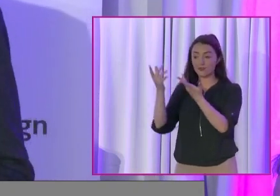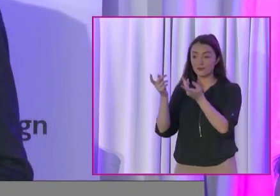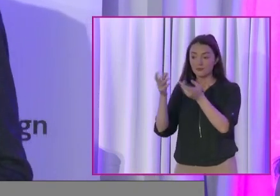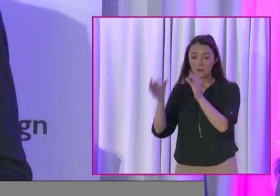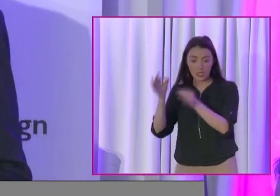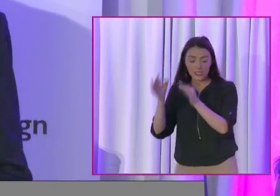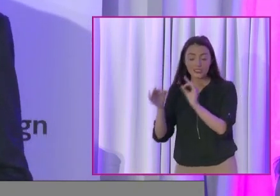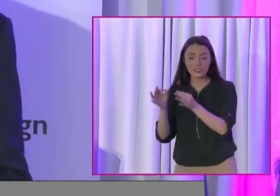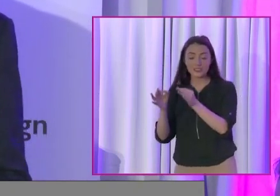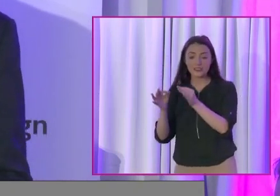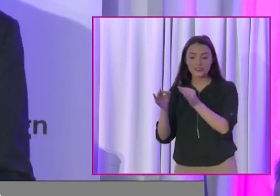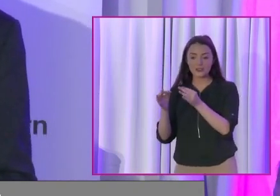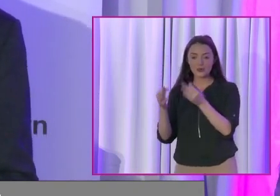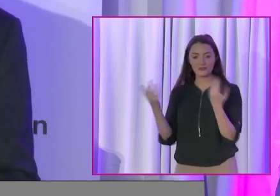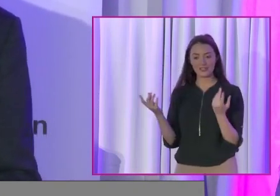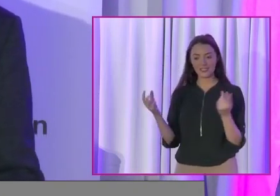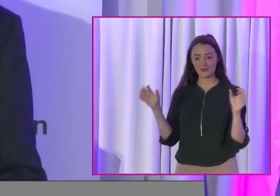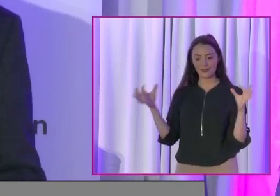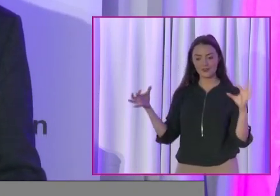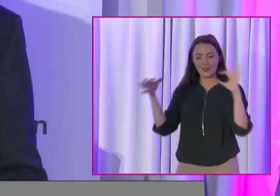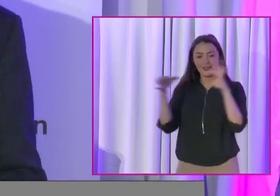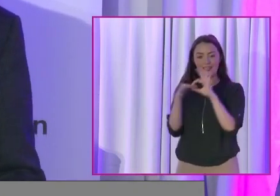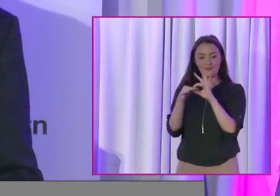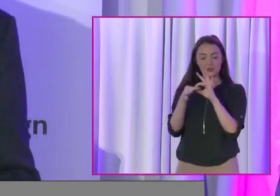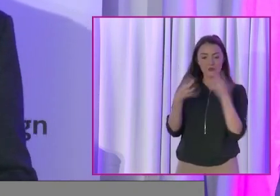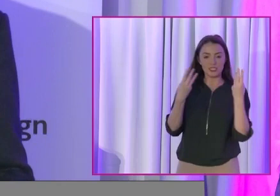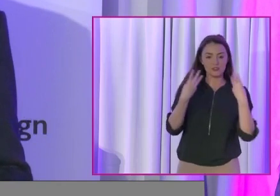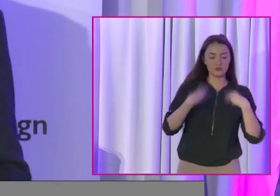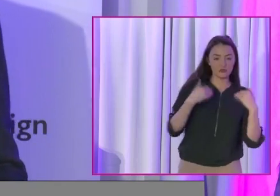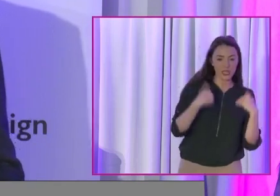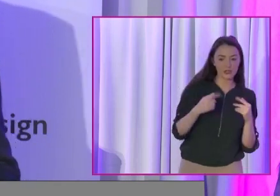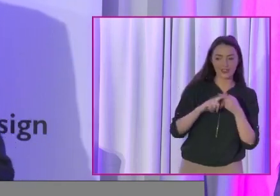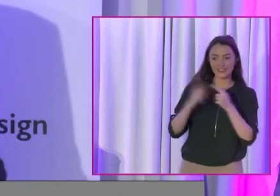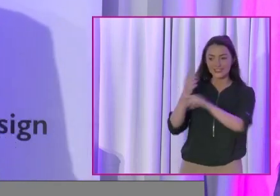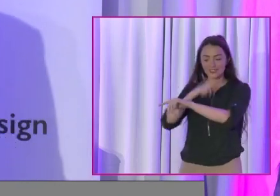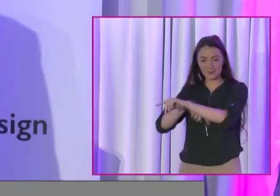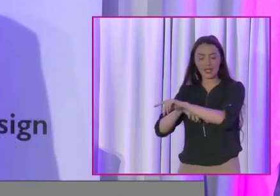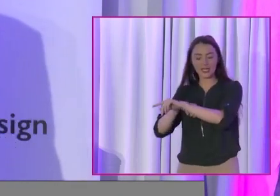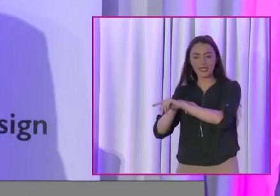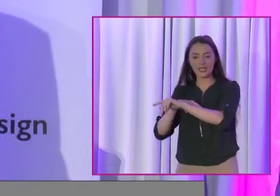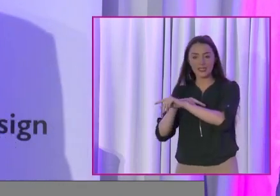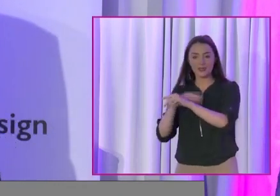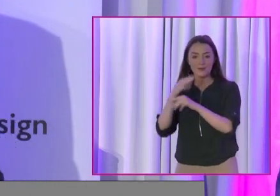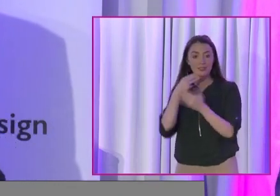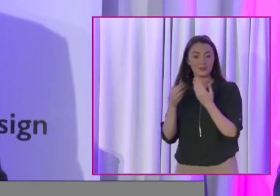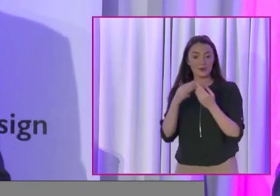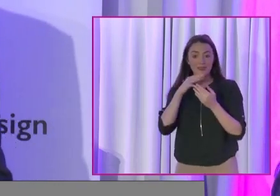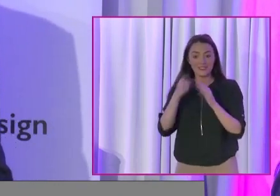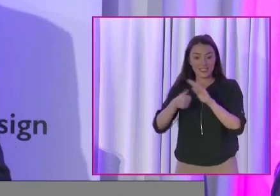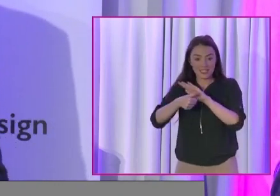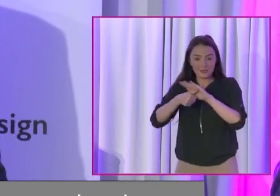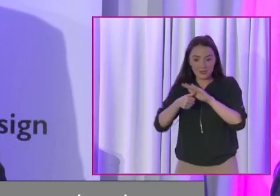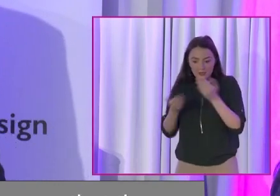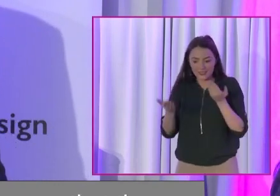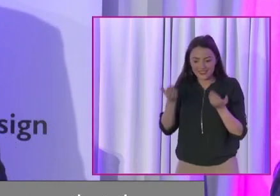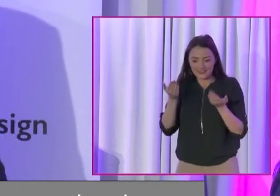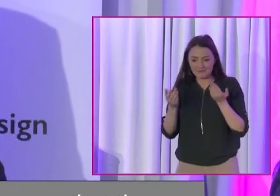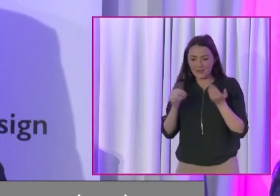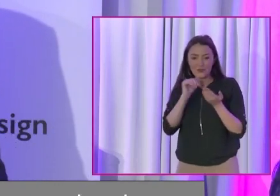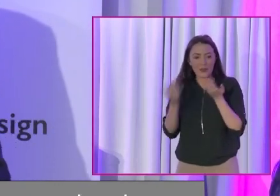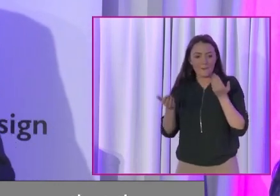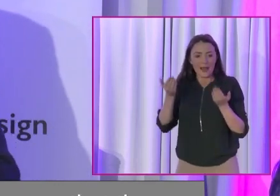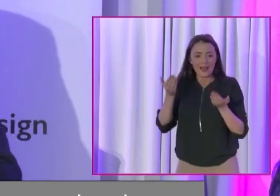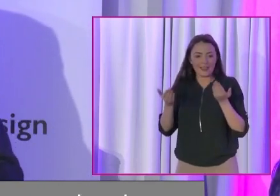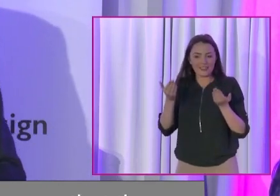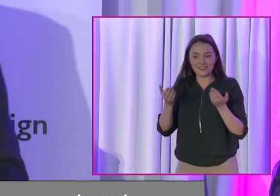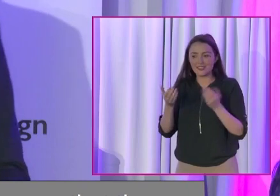The intersection of gender and disability means that the kind of experience and imbalance, sorry, the